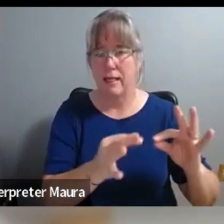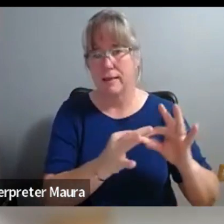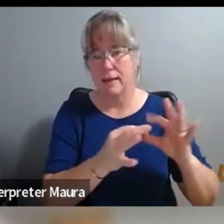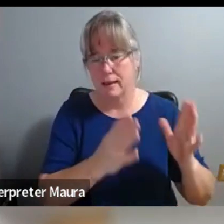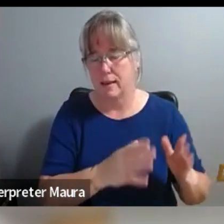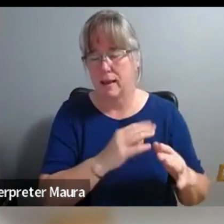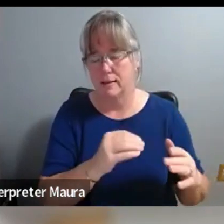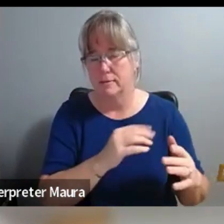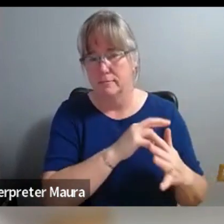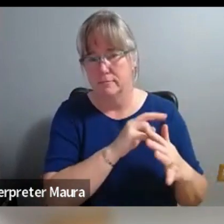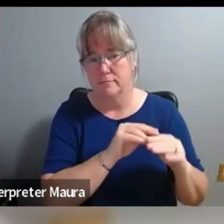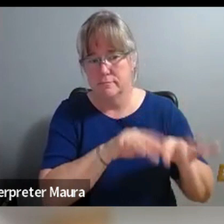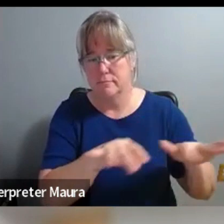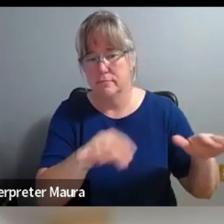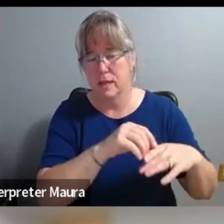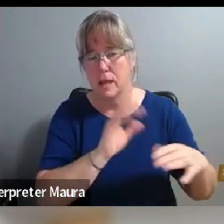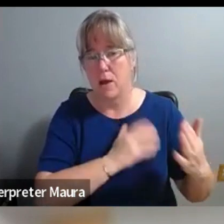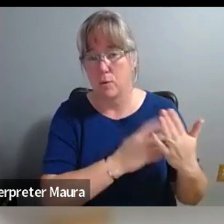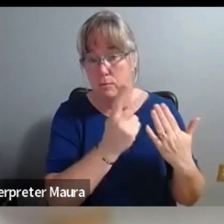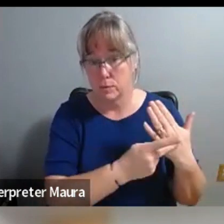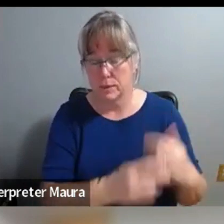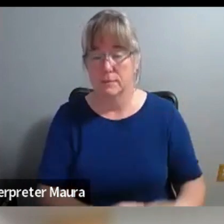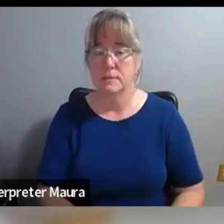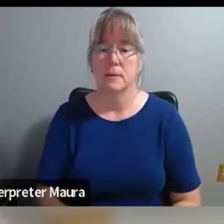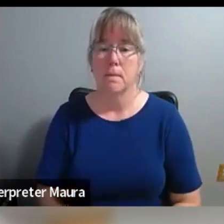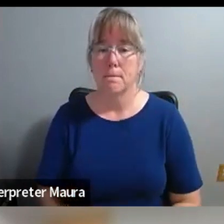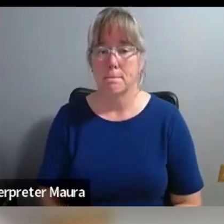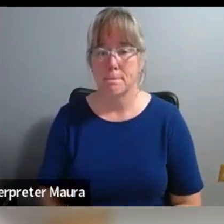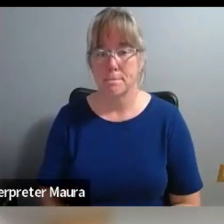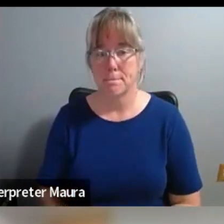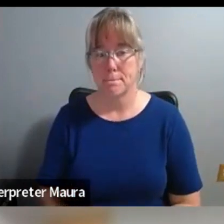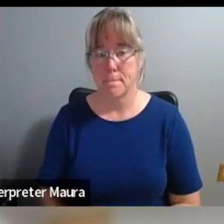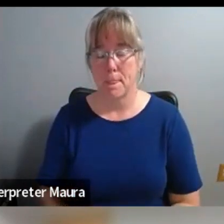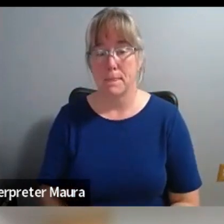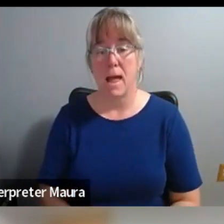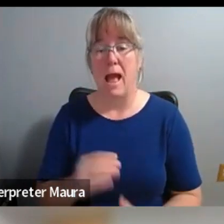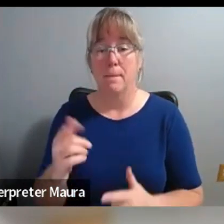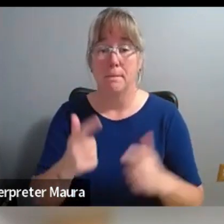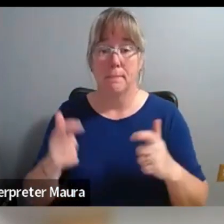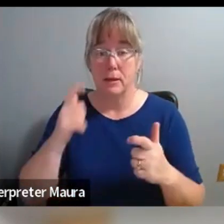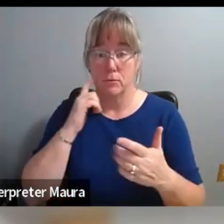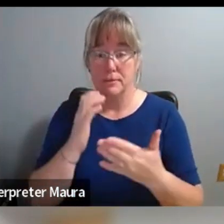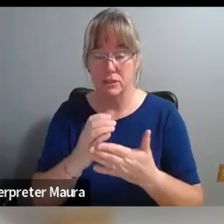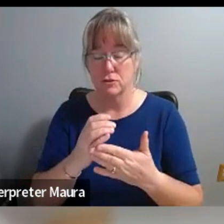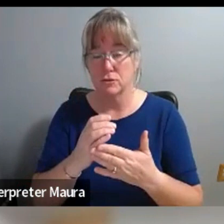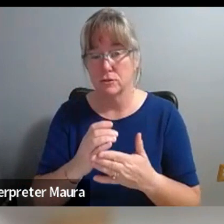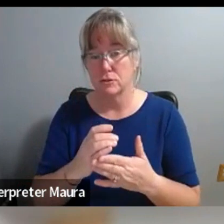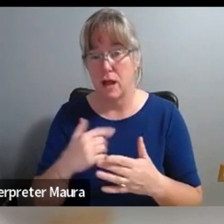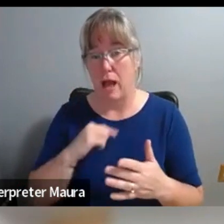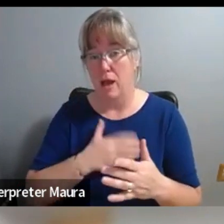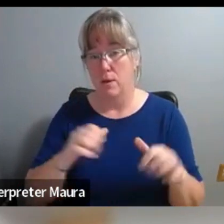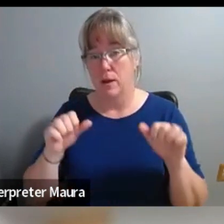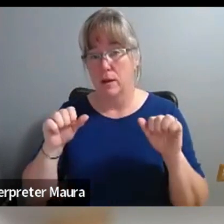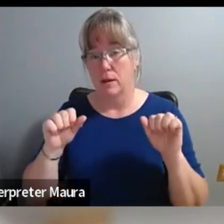into programs here. I think sort of big, bigger picture conversations about sort of our capacity for